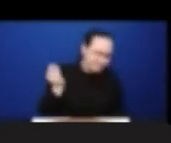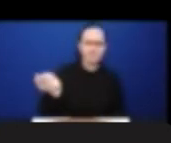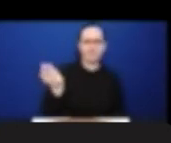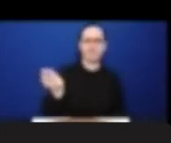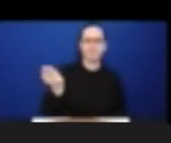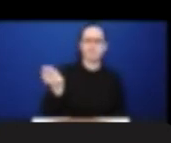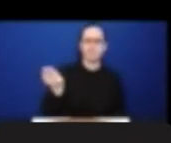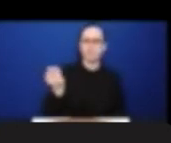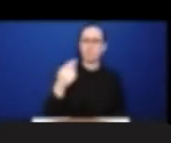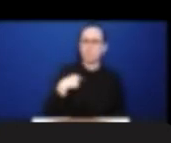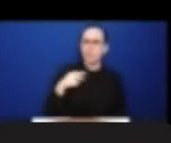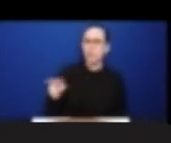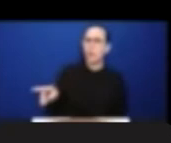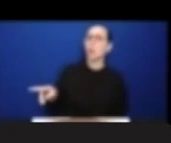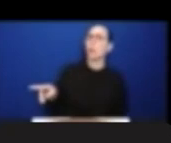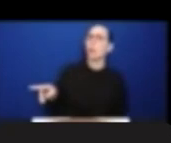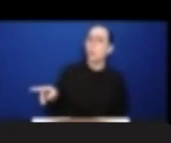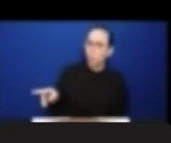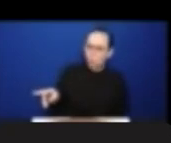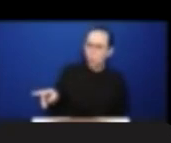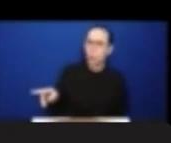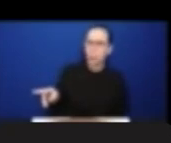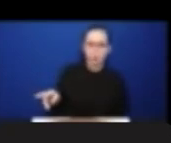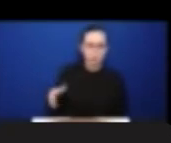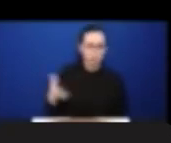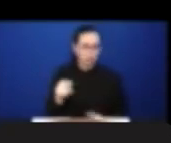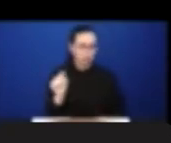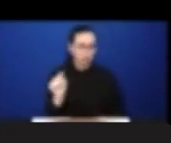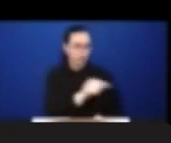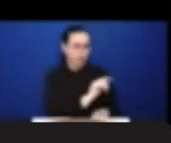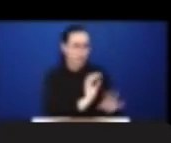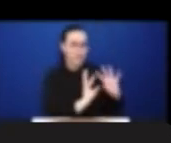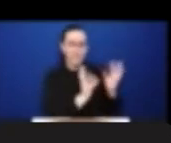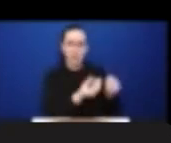unaware that they had the right to seek such help.